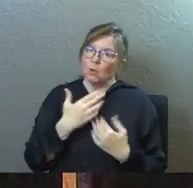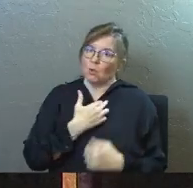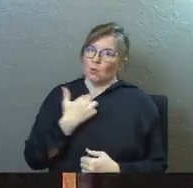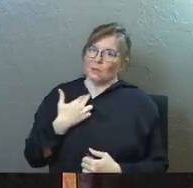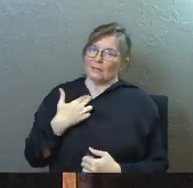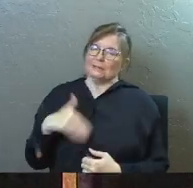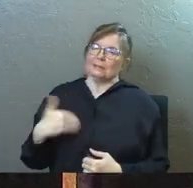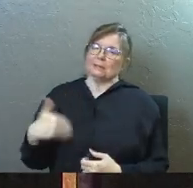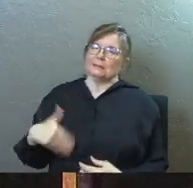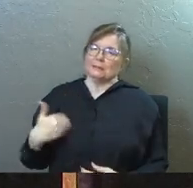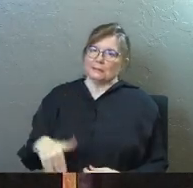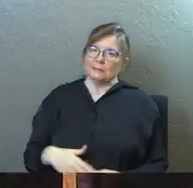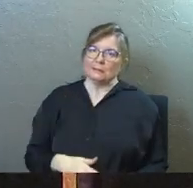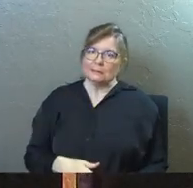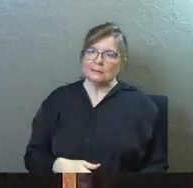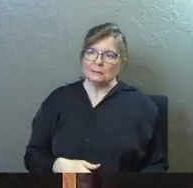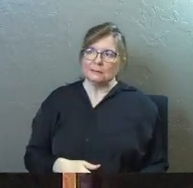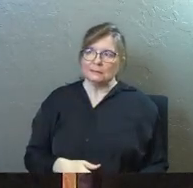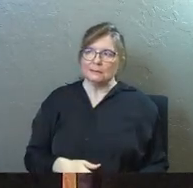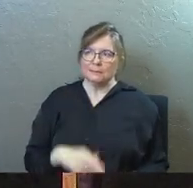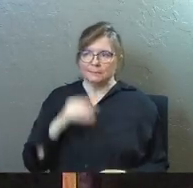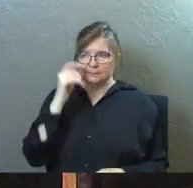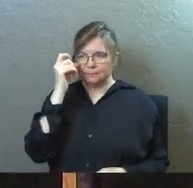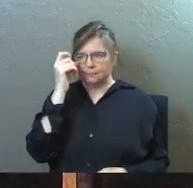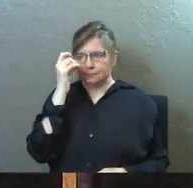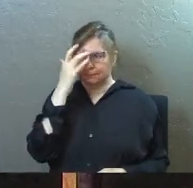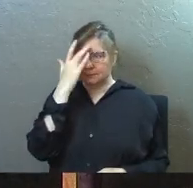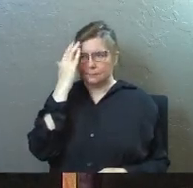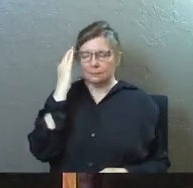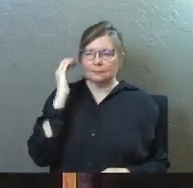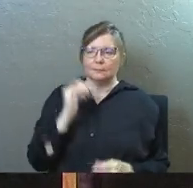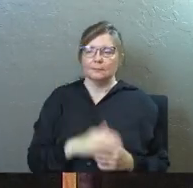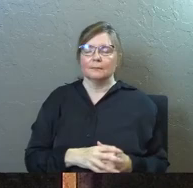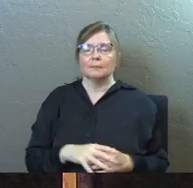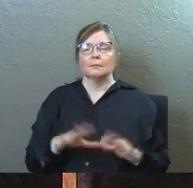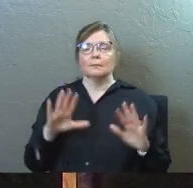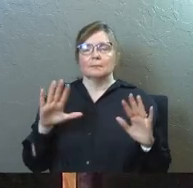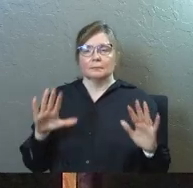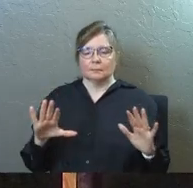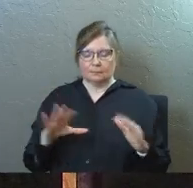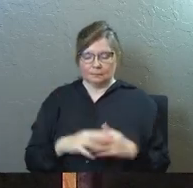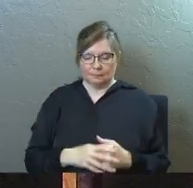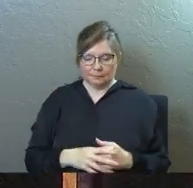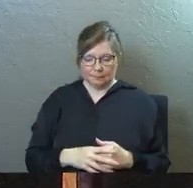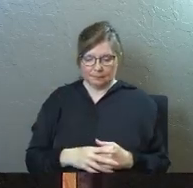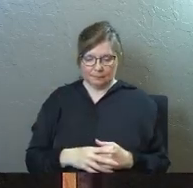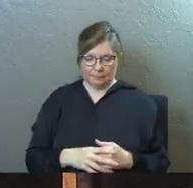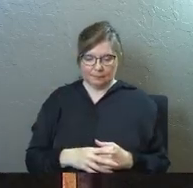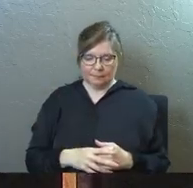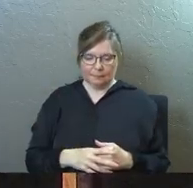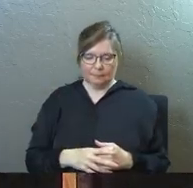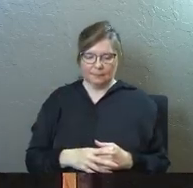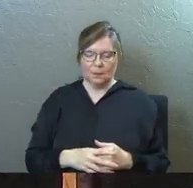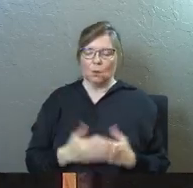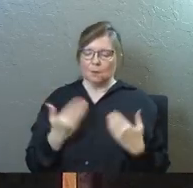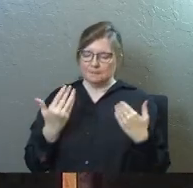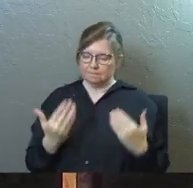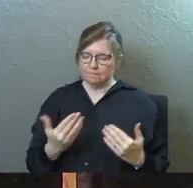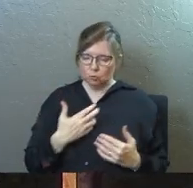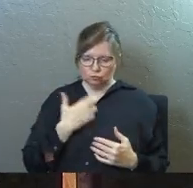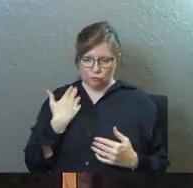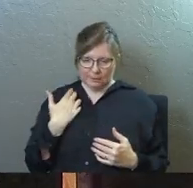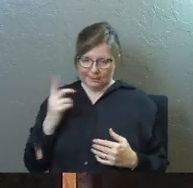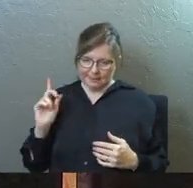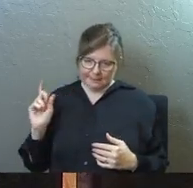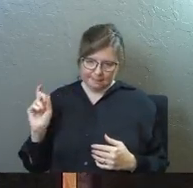the risk for the rest of the message to make sense to you, he does it, he takes the risk, God